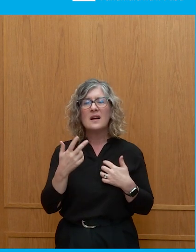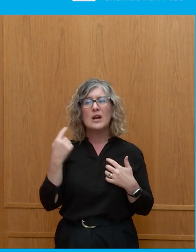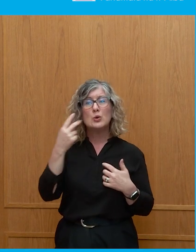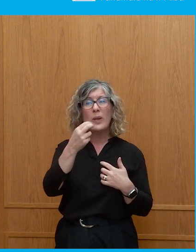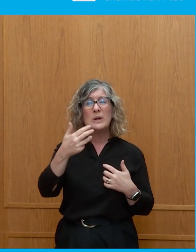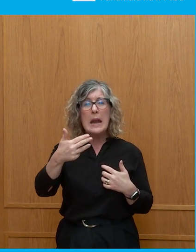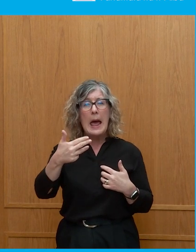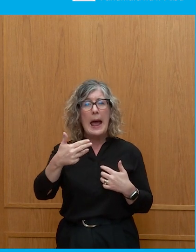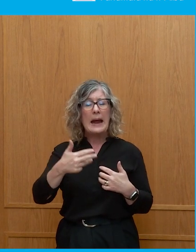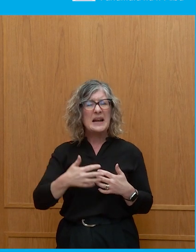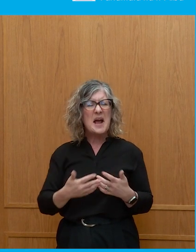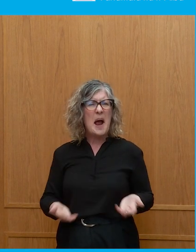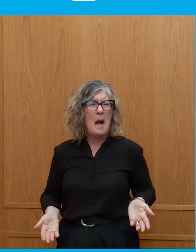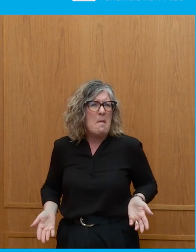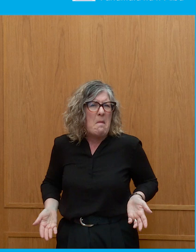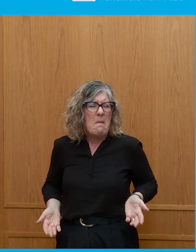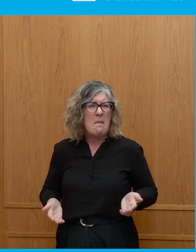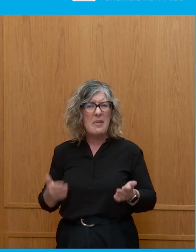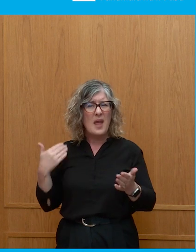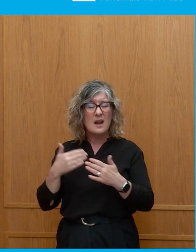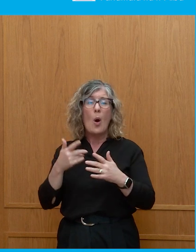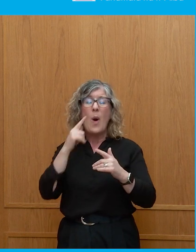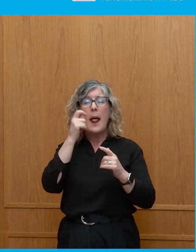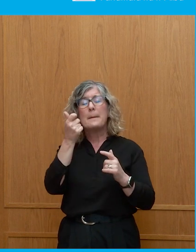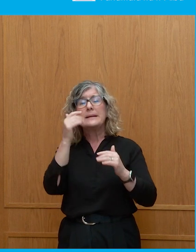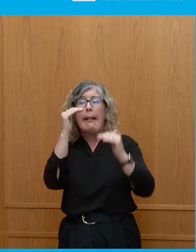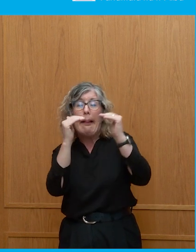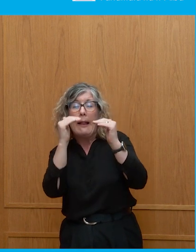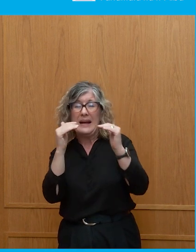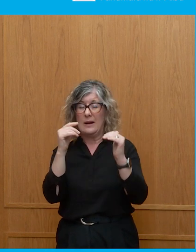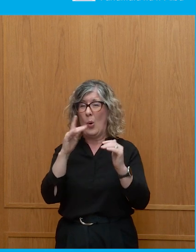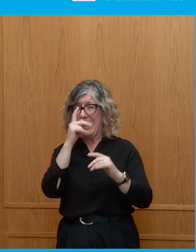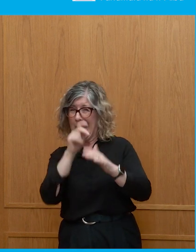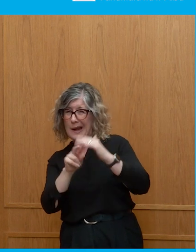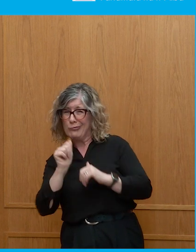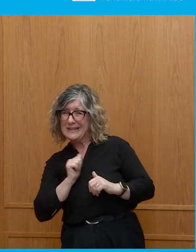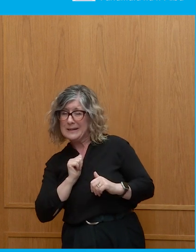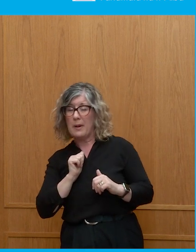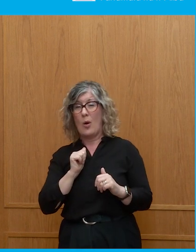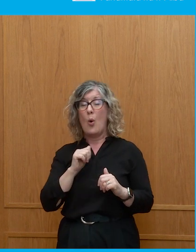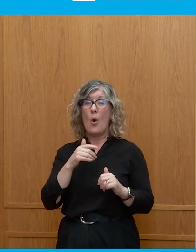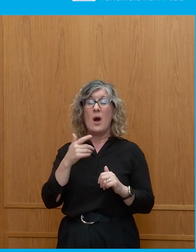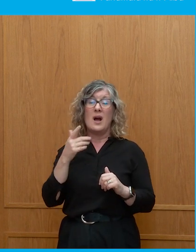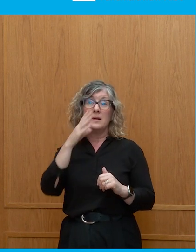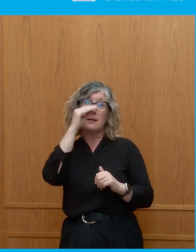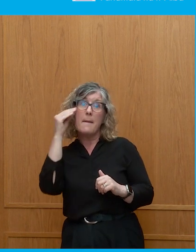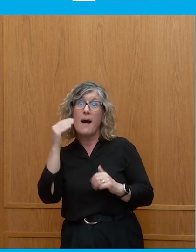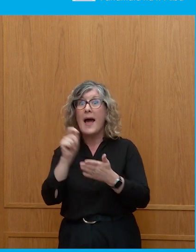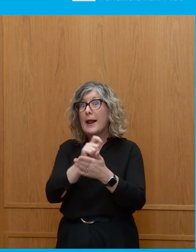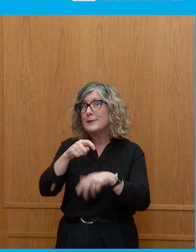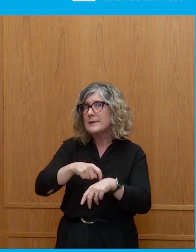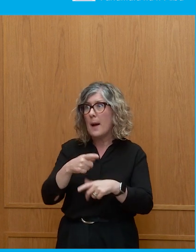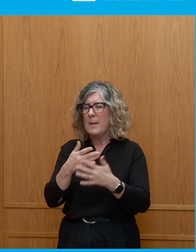So, yes, when it's close, when it's predictable, when it's boring, when it's in the summer, when, frankly, there's an awful lot of other things going on.